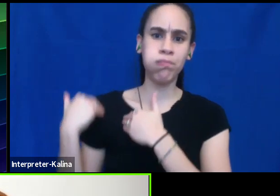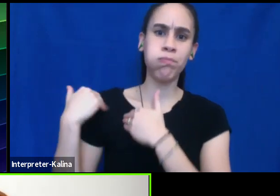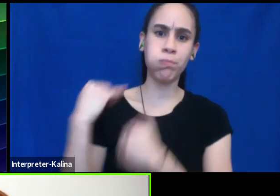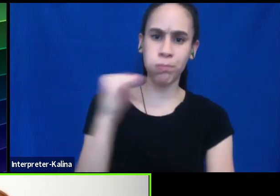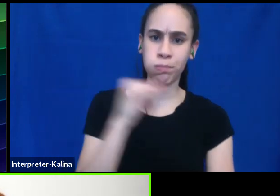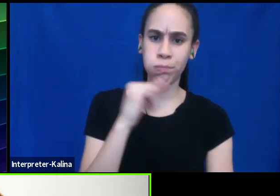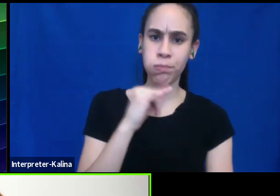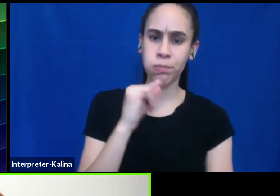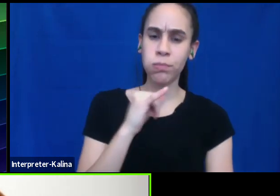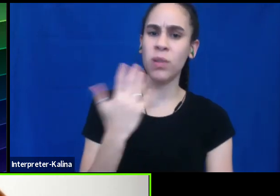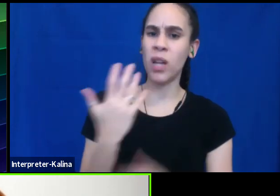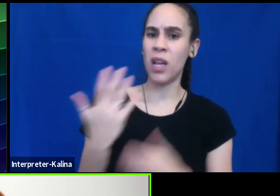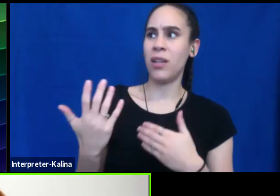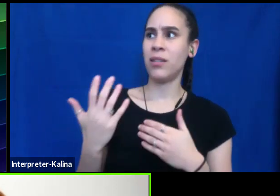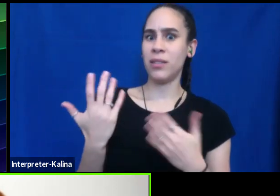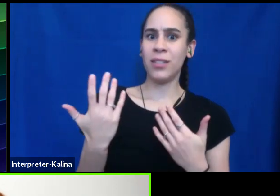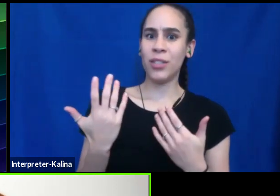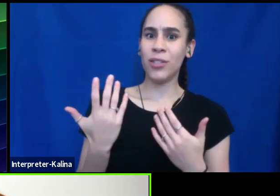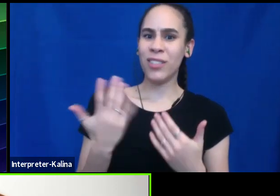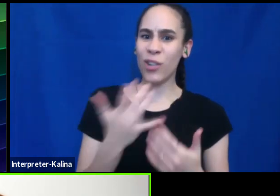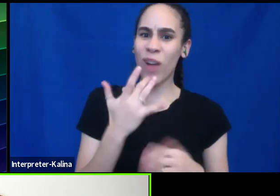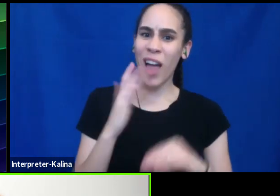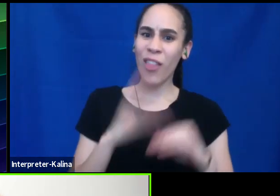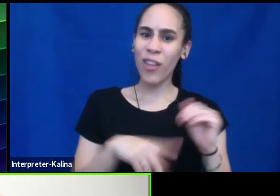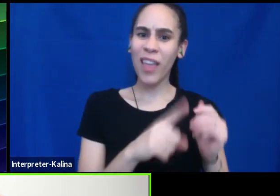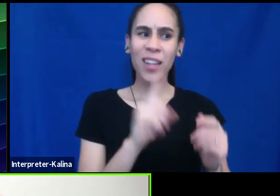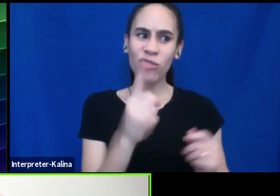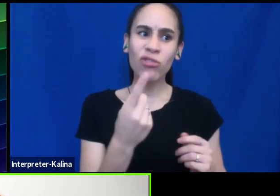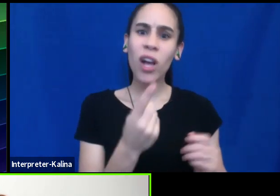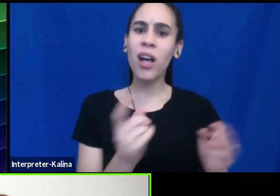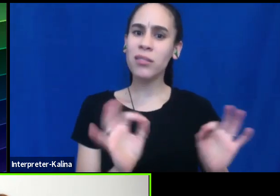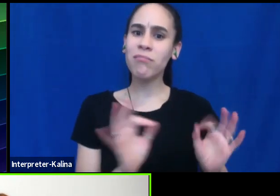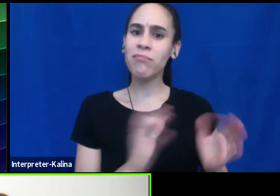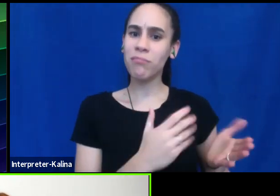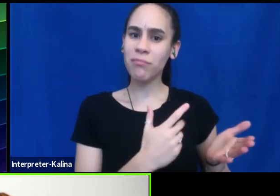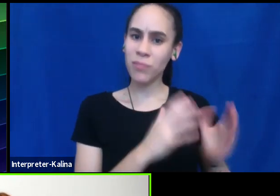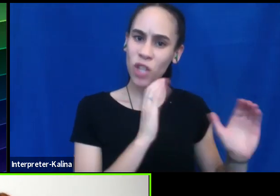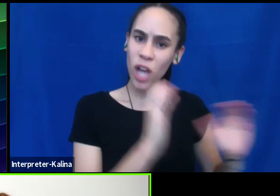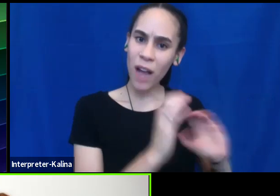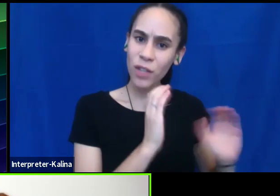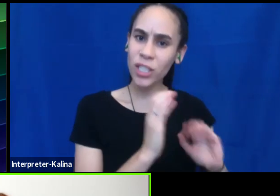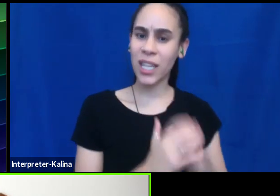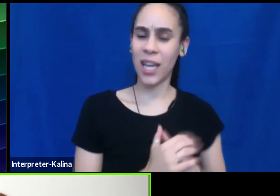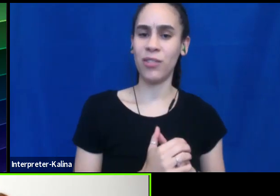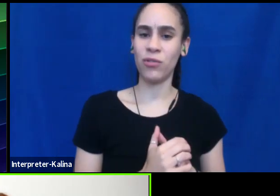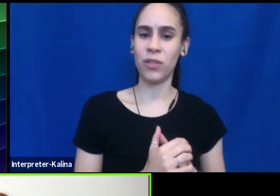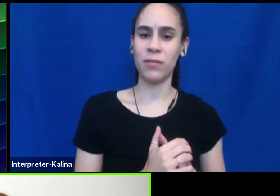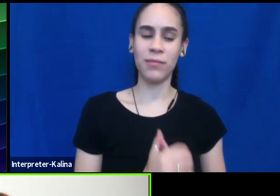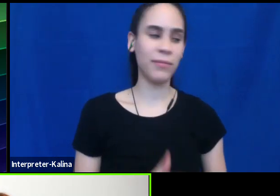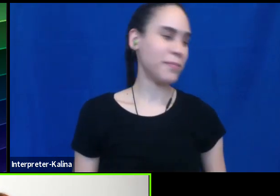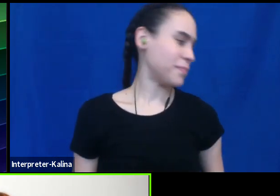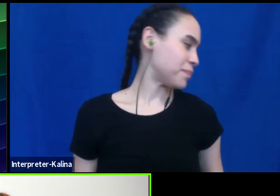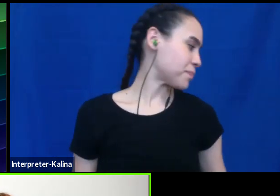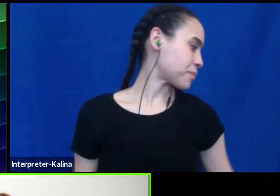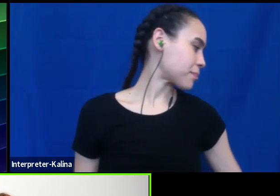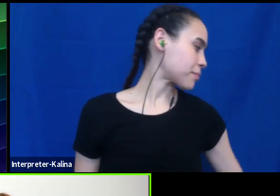having a conversation, um, about what you want to have a conversation about. Yeah. Yeah. I think